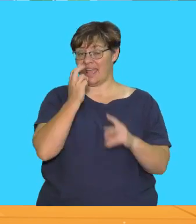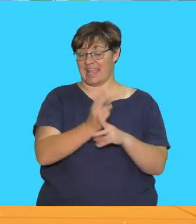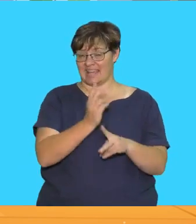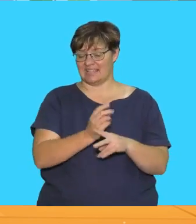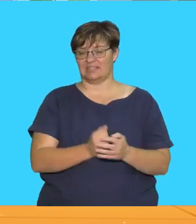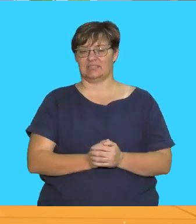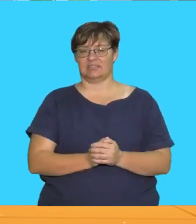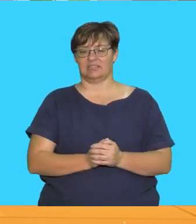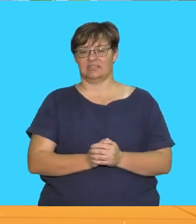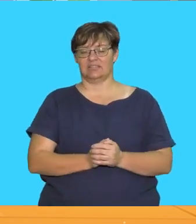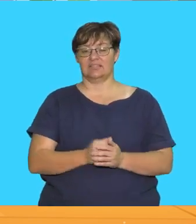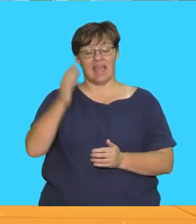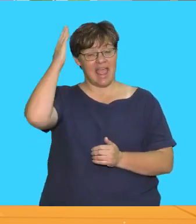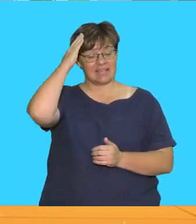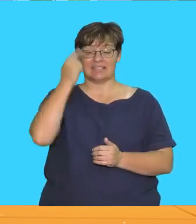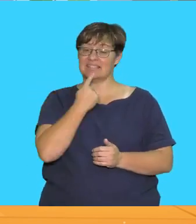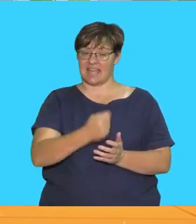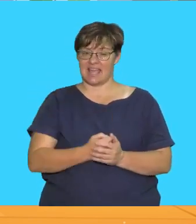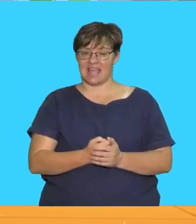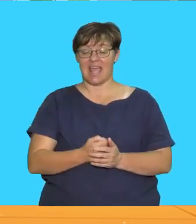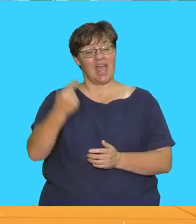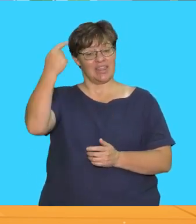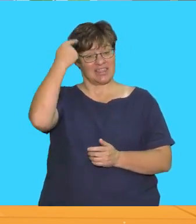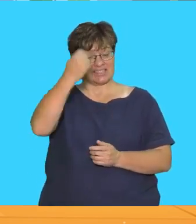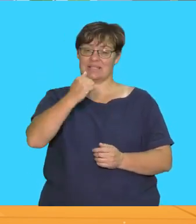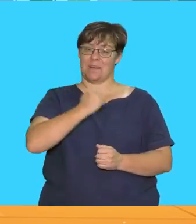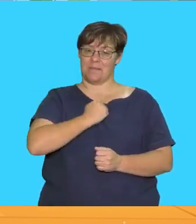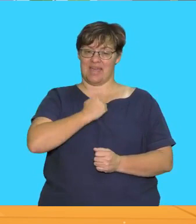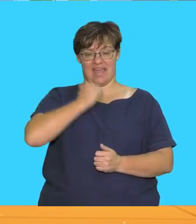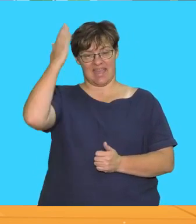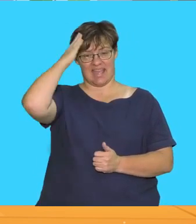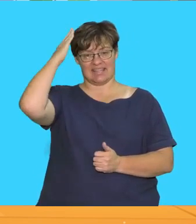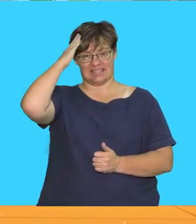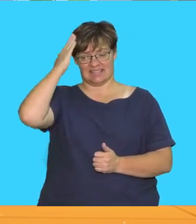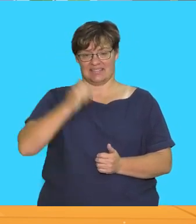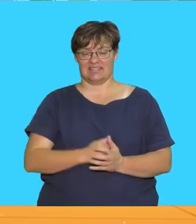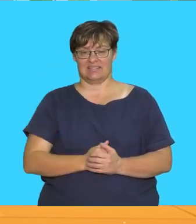again touch your head and say this is my head